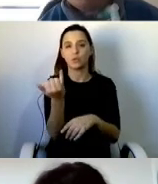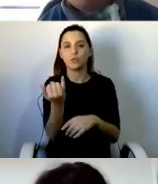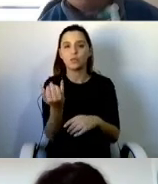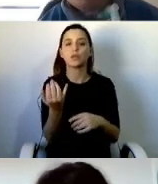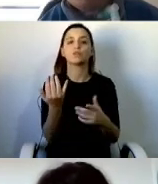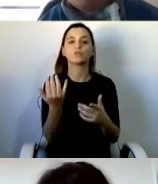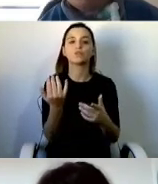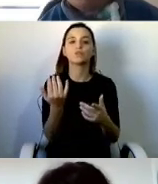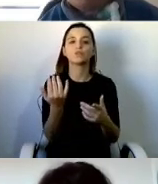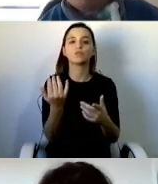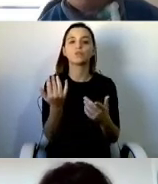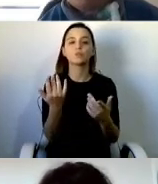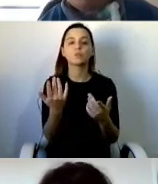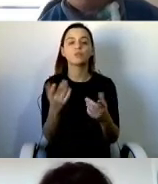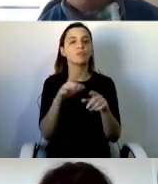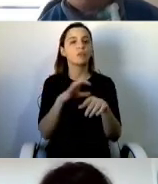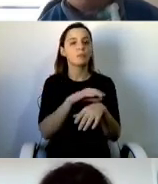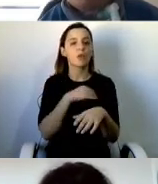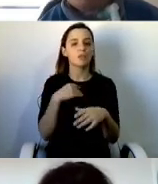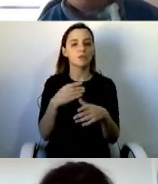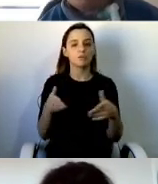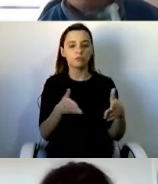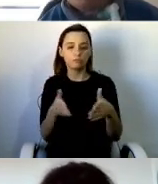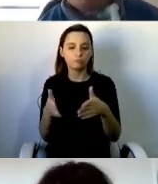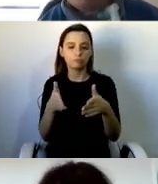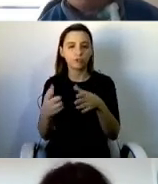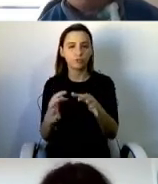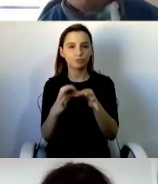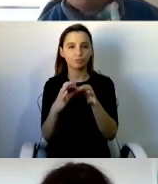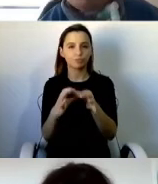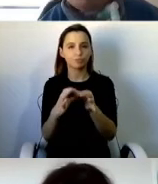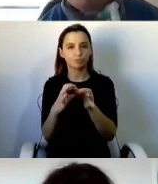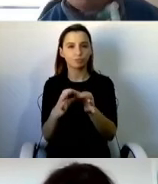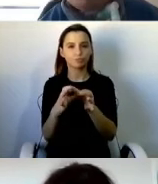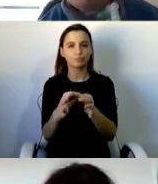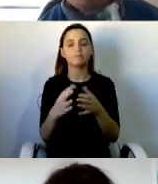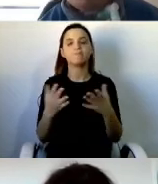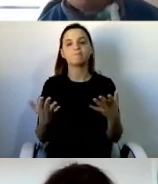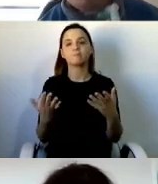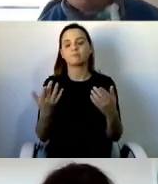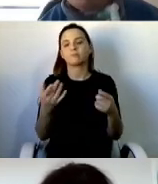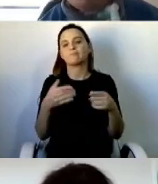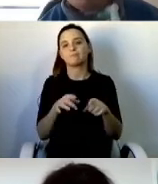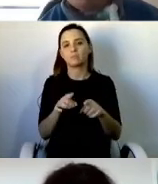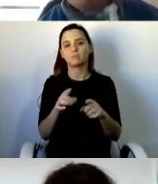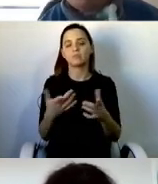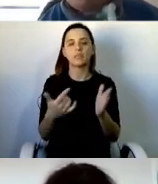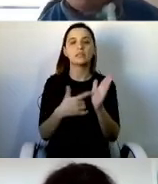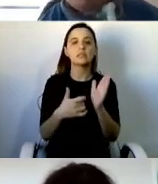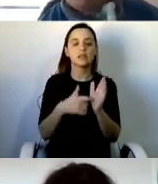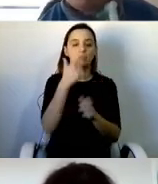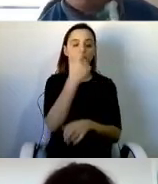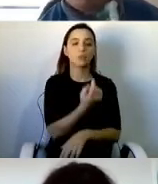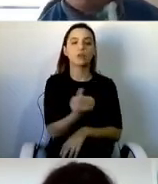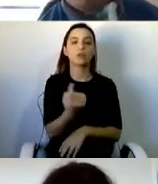medically orientated, and out of touch with individual needs. A group of disabled people